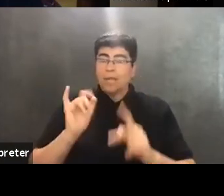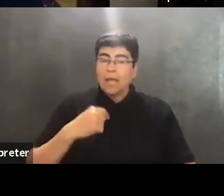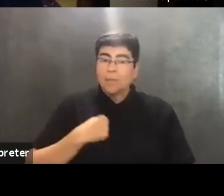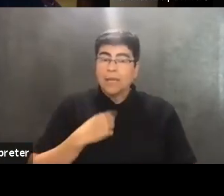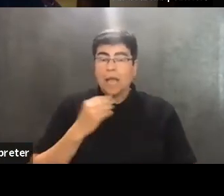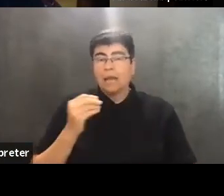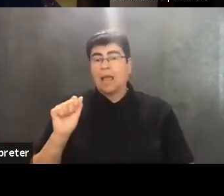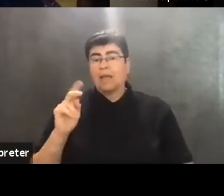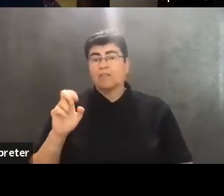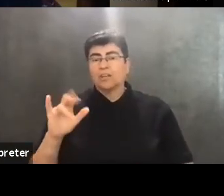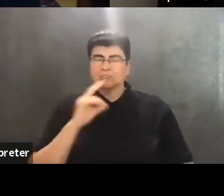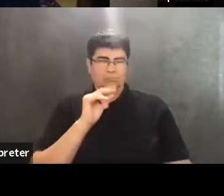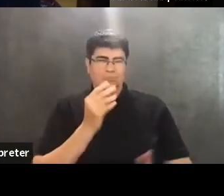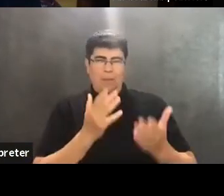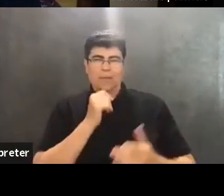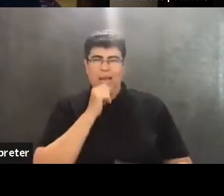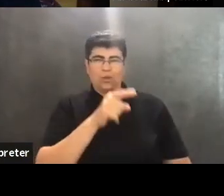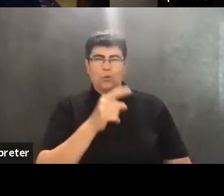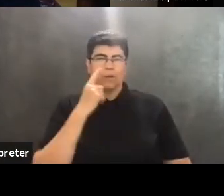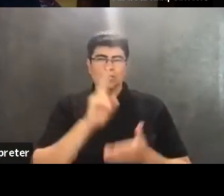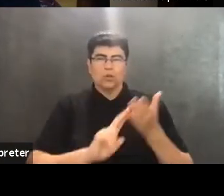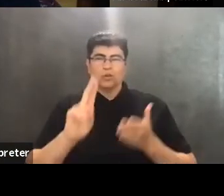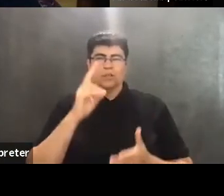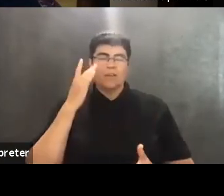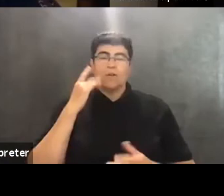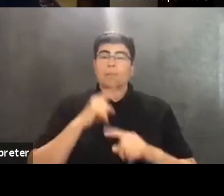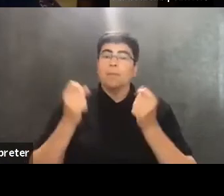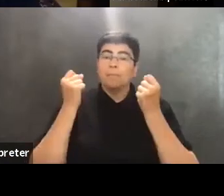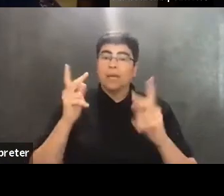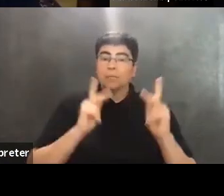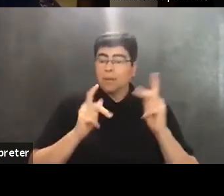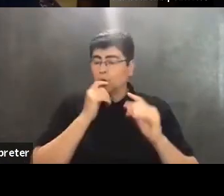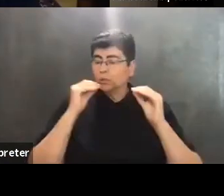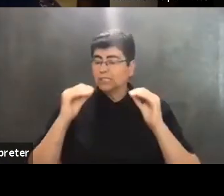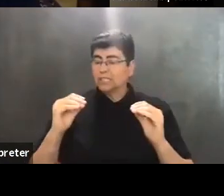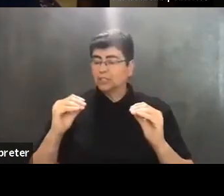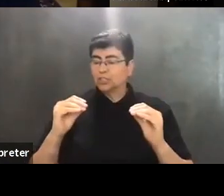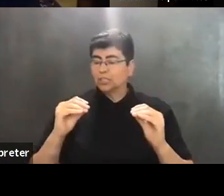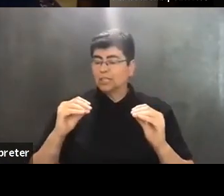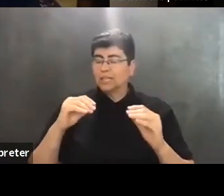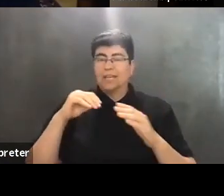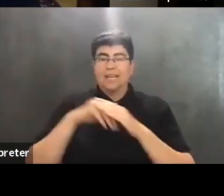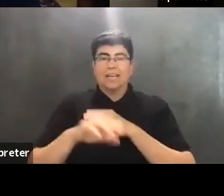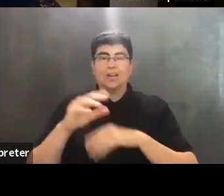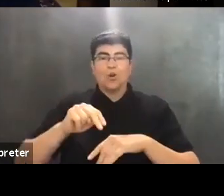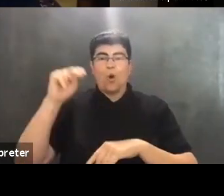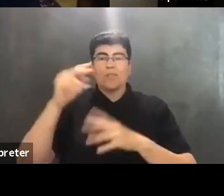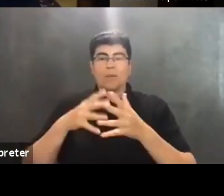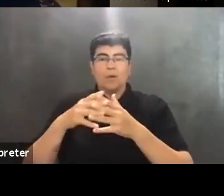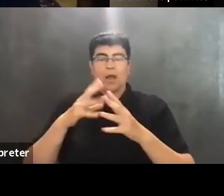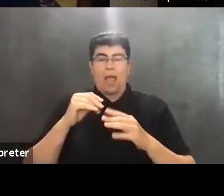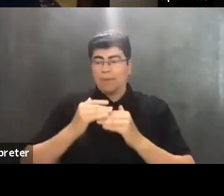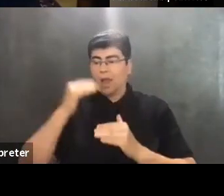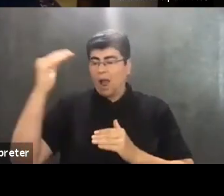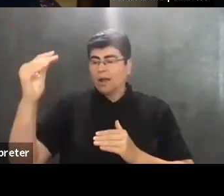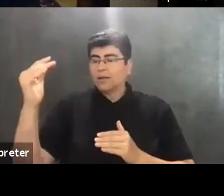maybe not because you're at University of California, but many people who teach in, uh, North America and beyond have had their